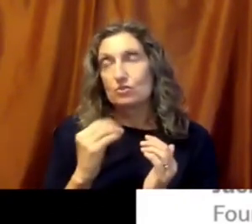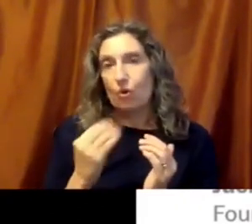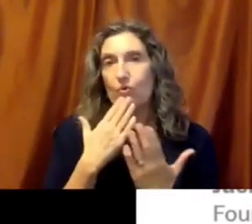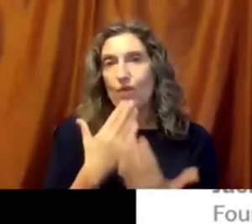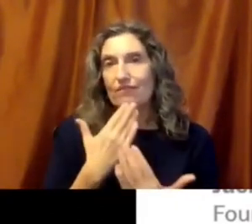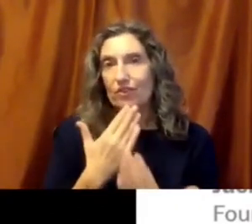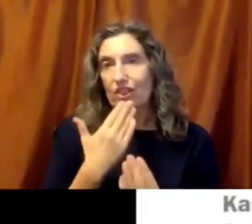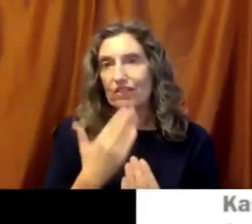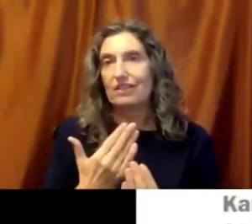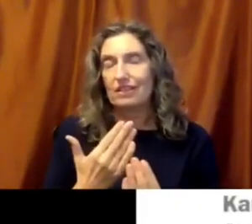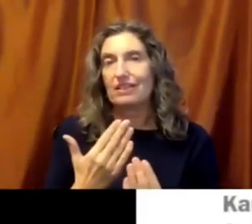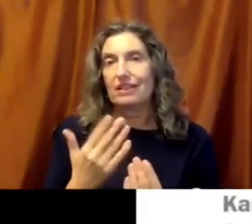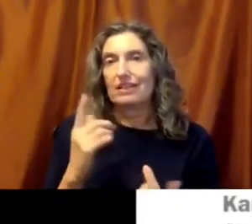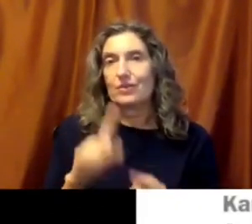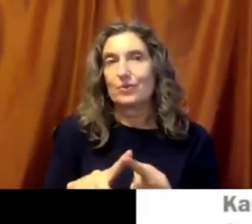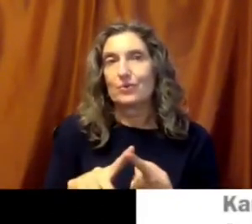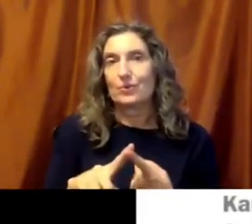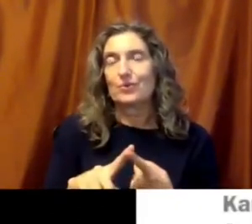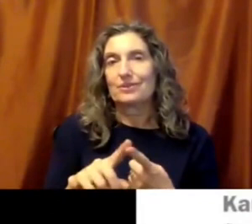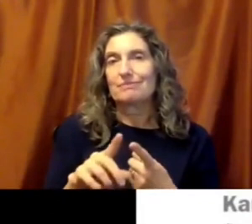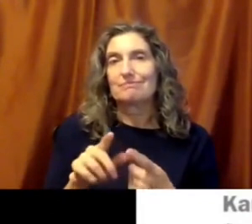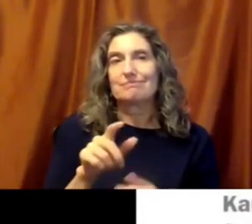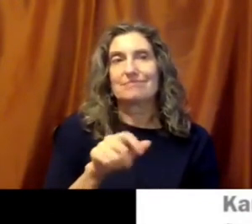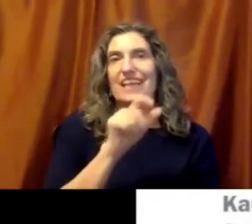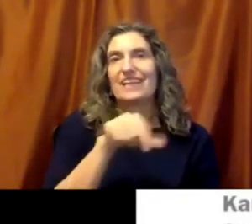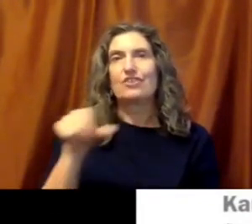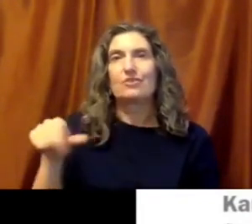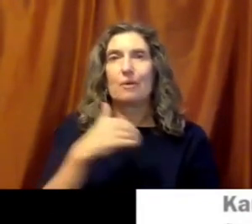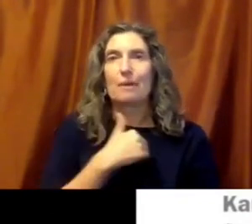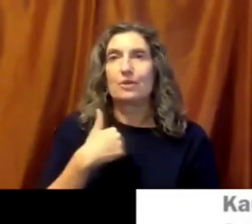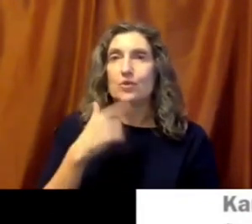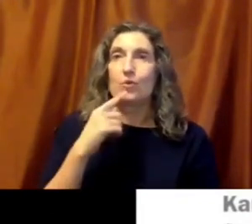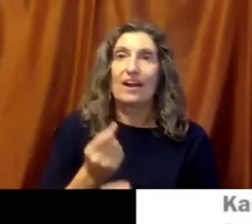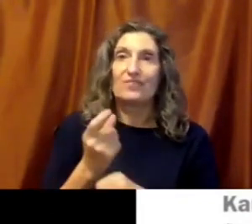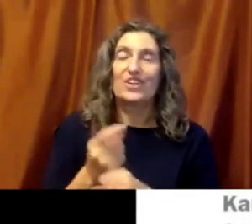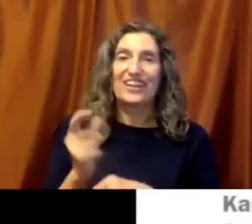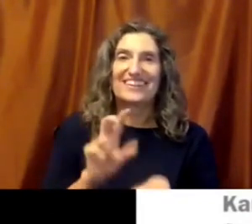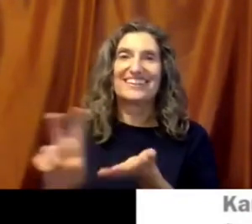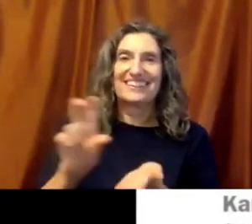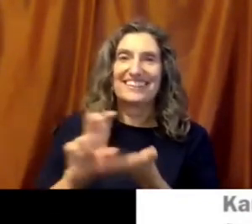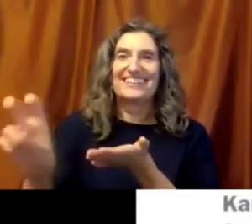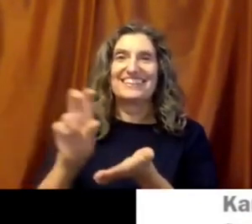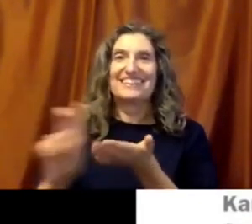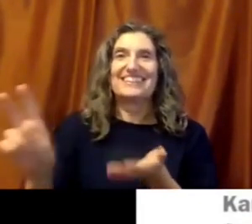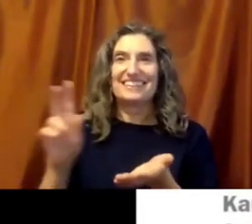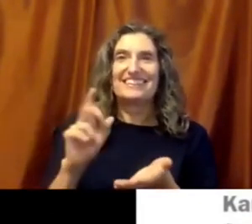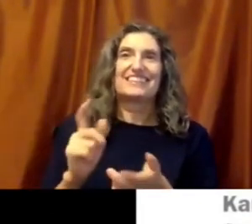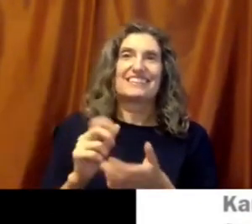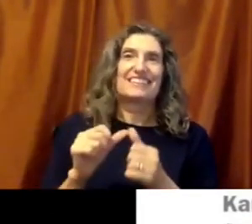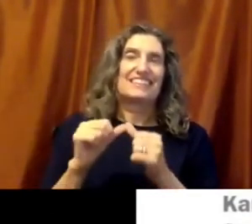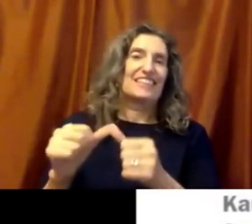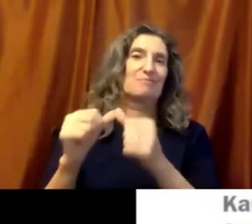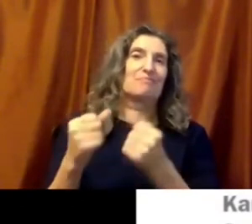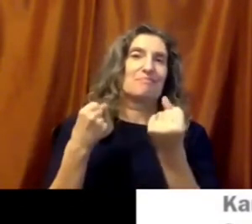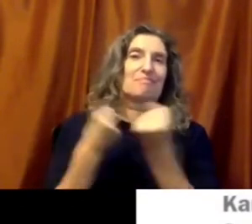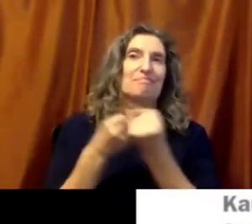grateful to the individual members whose year after year sustain us and make it possible for